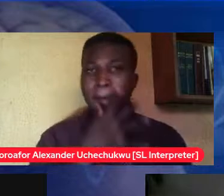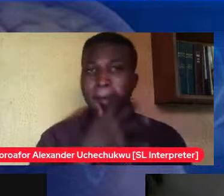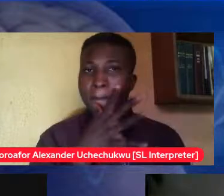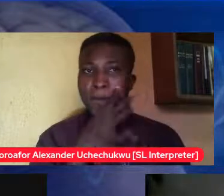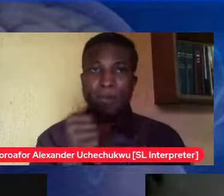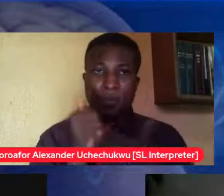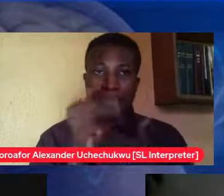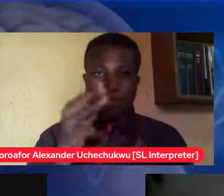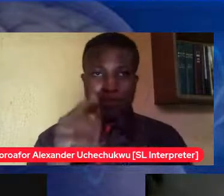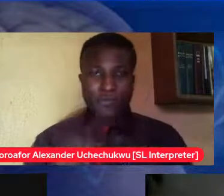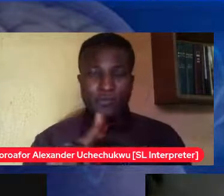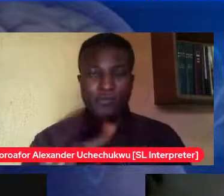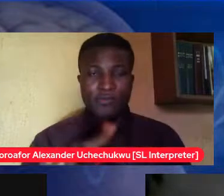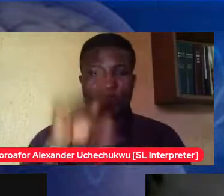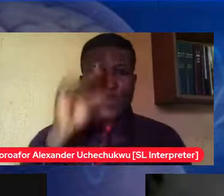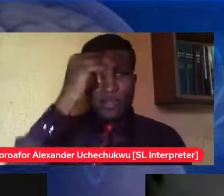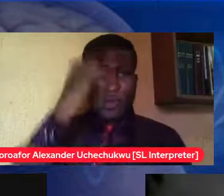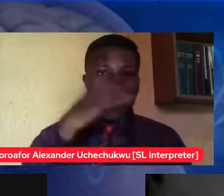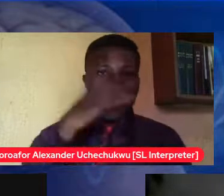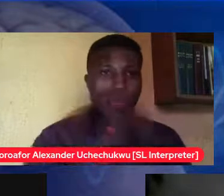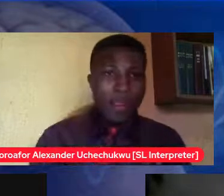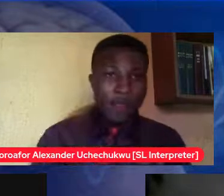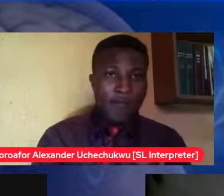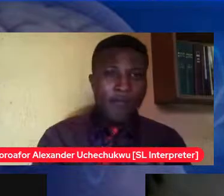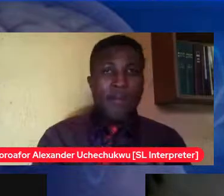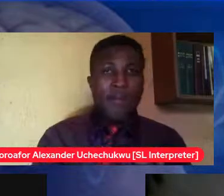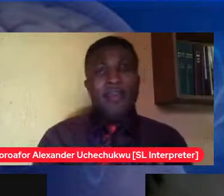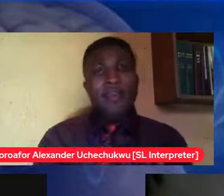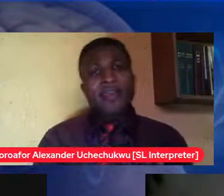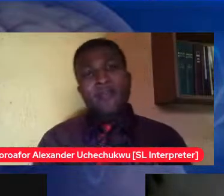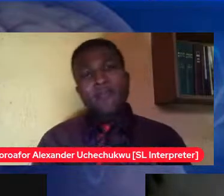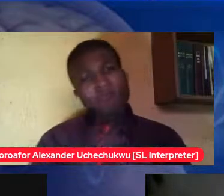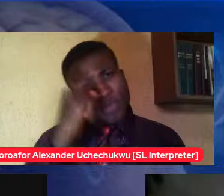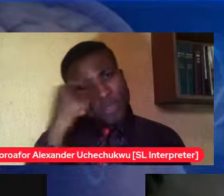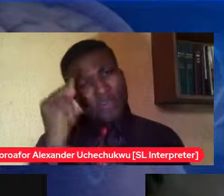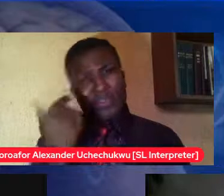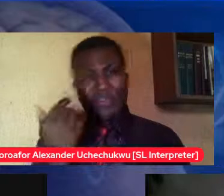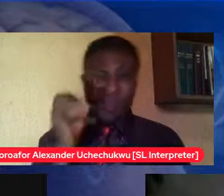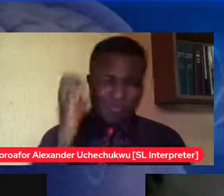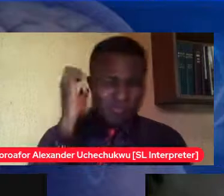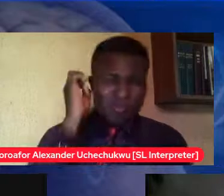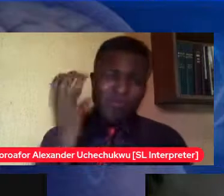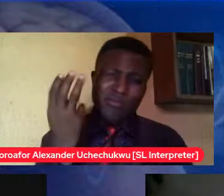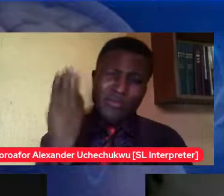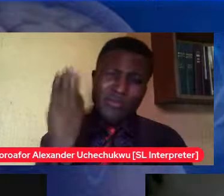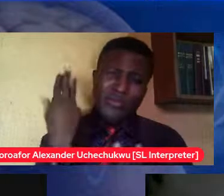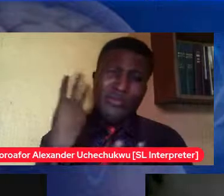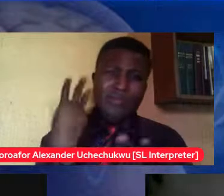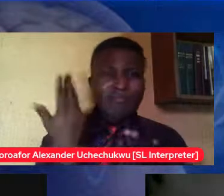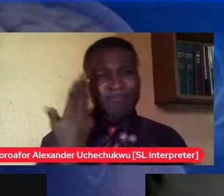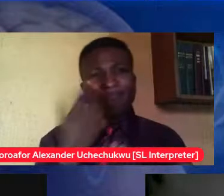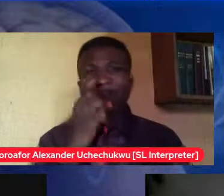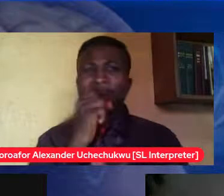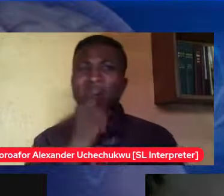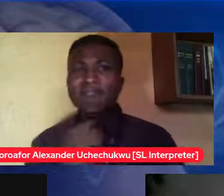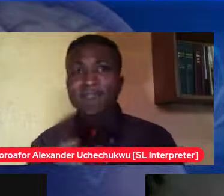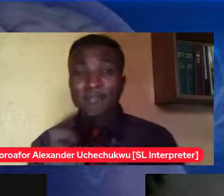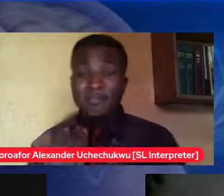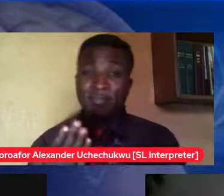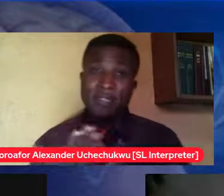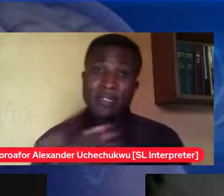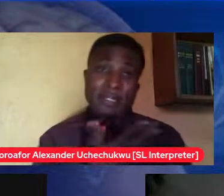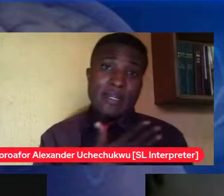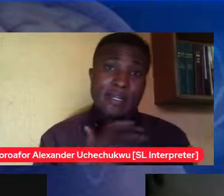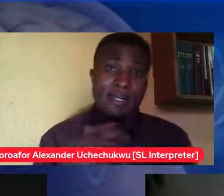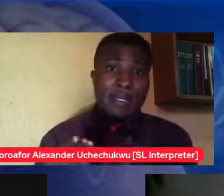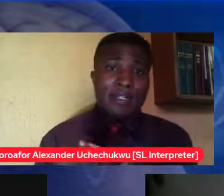he got old enough to understand things so she had actually she tried it twice the third time nobody told her before she didn't attempt to take in because both